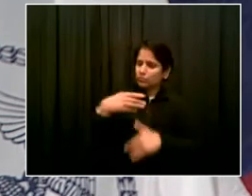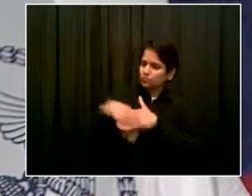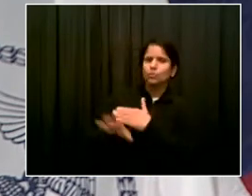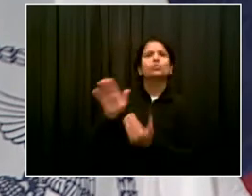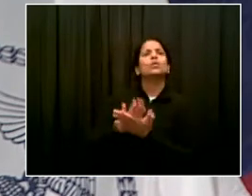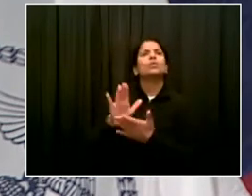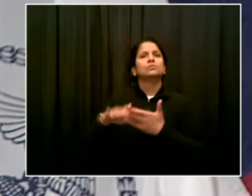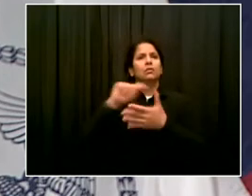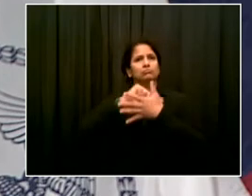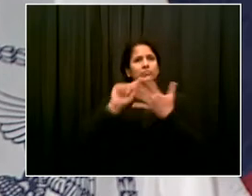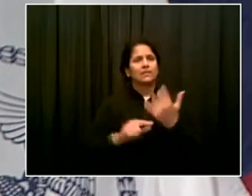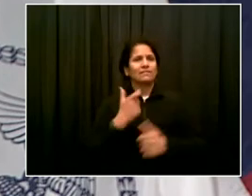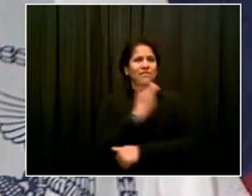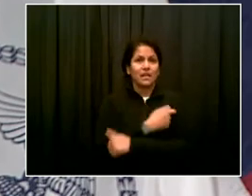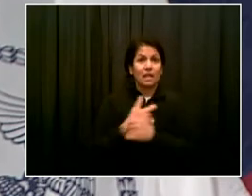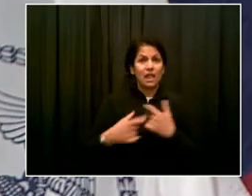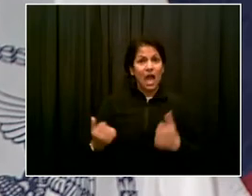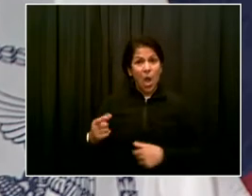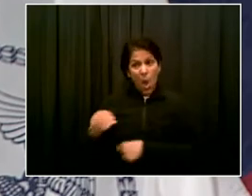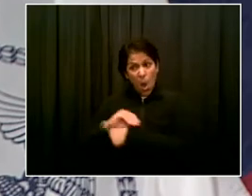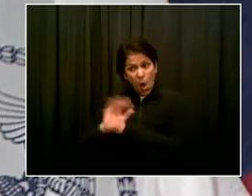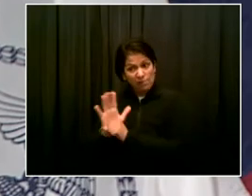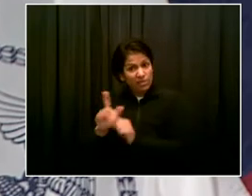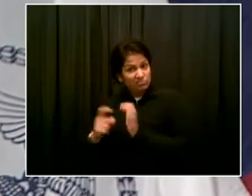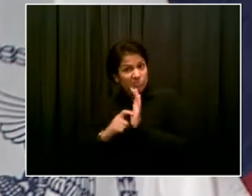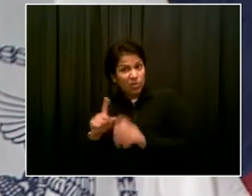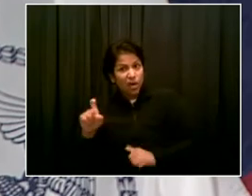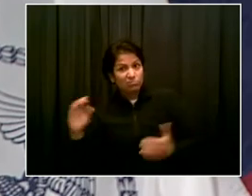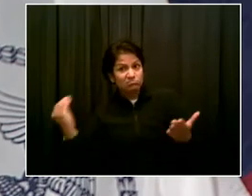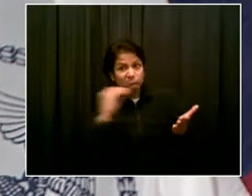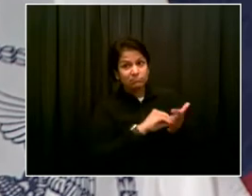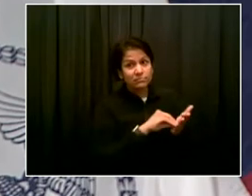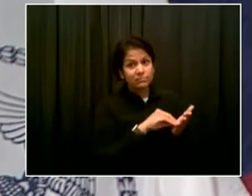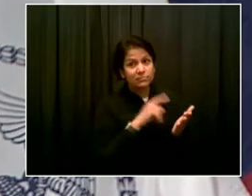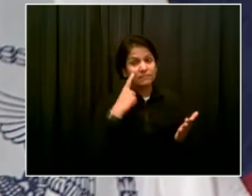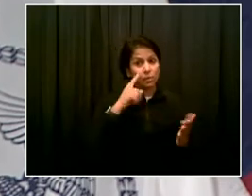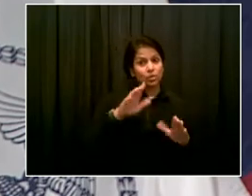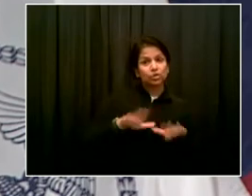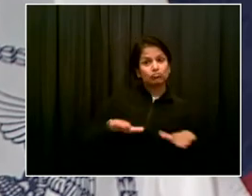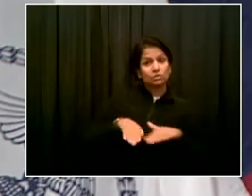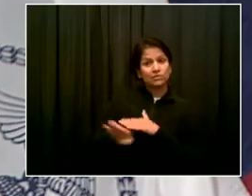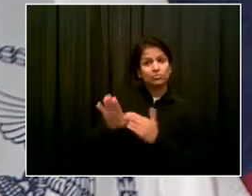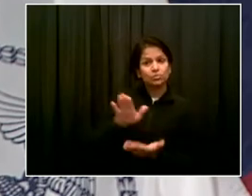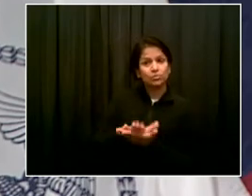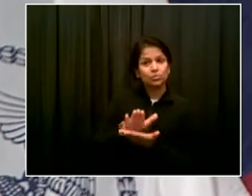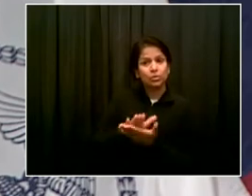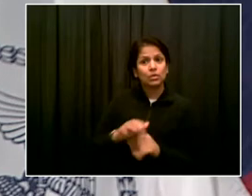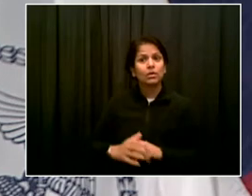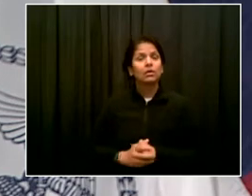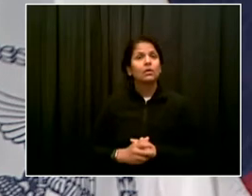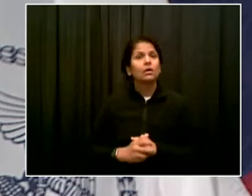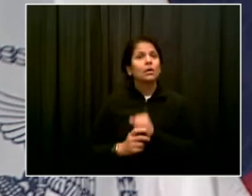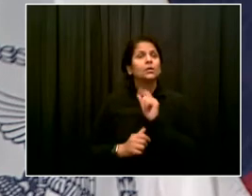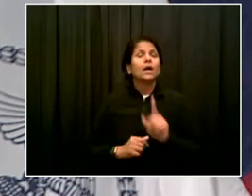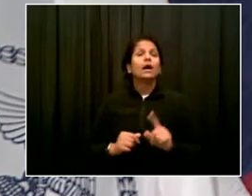talked about it with the health team, Henry. We just don't think it's the right way to go at this moment. I